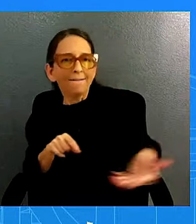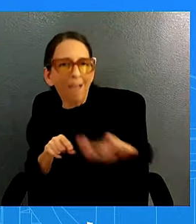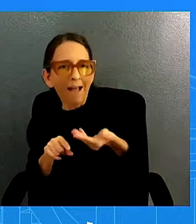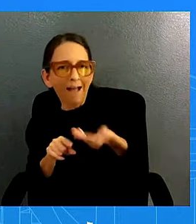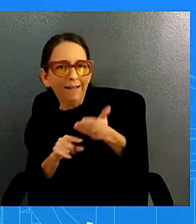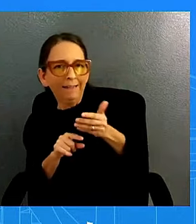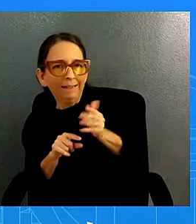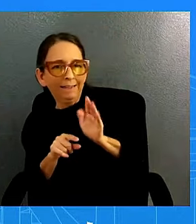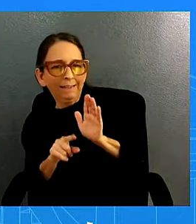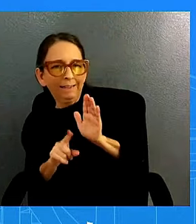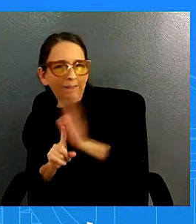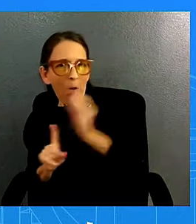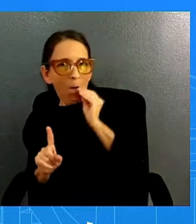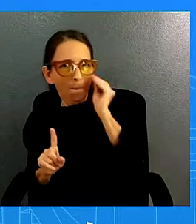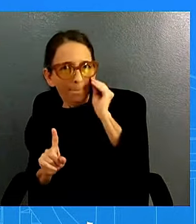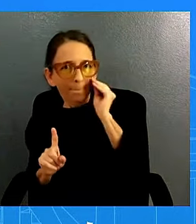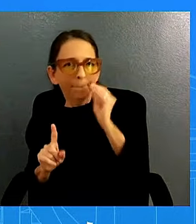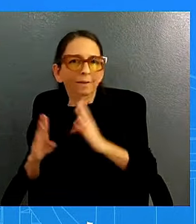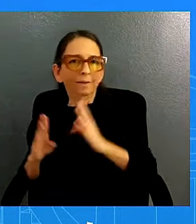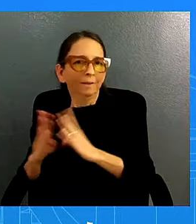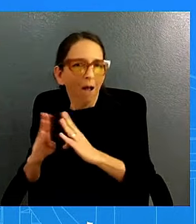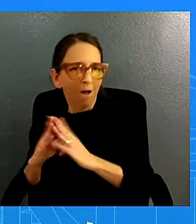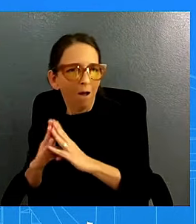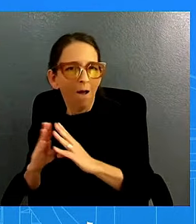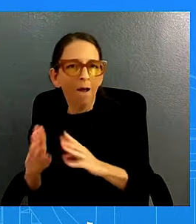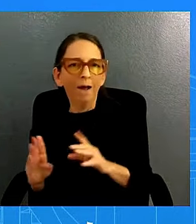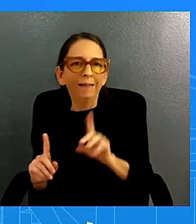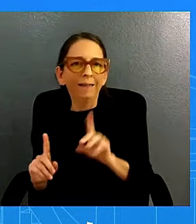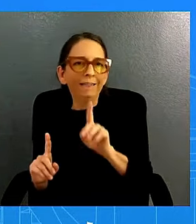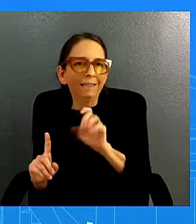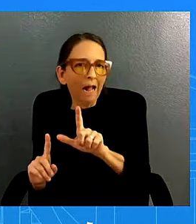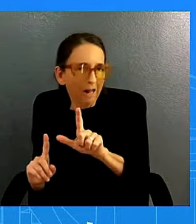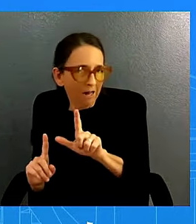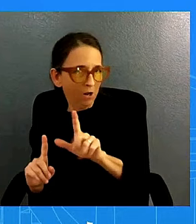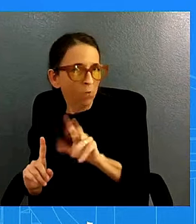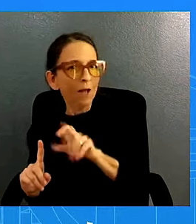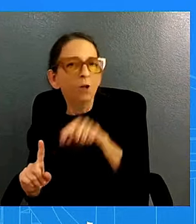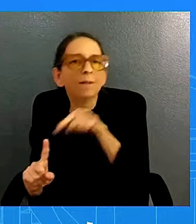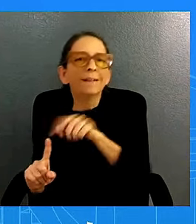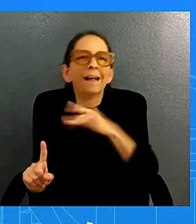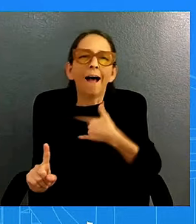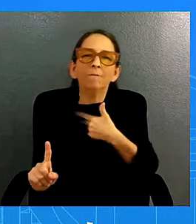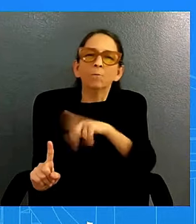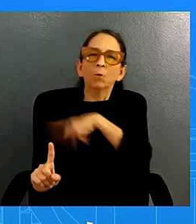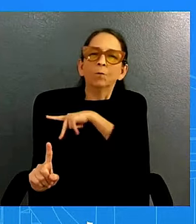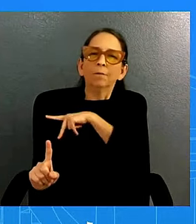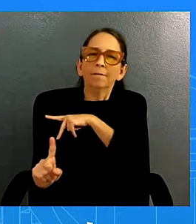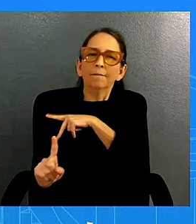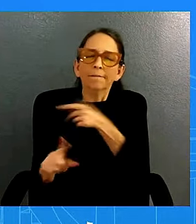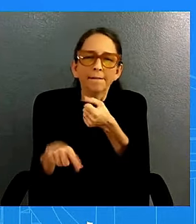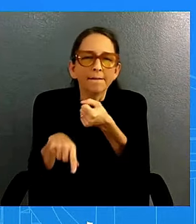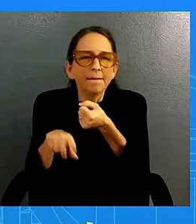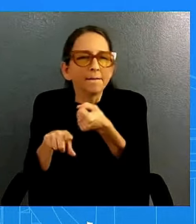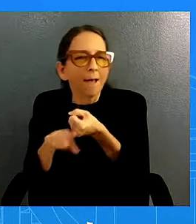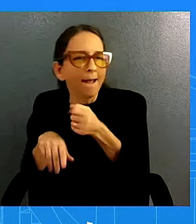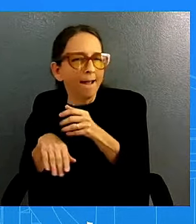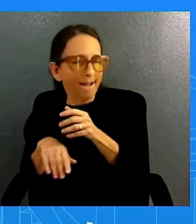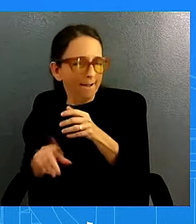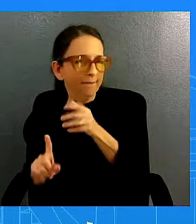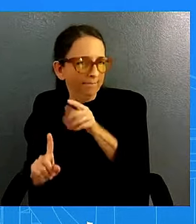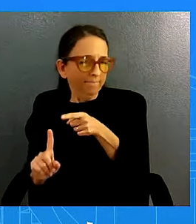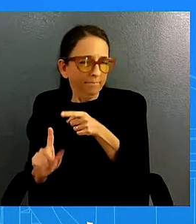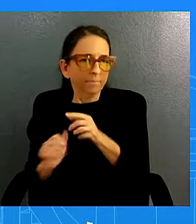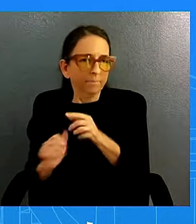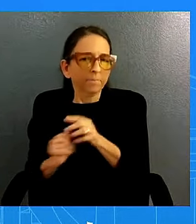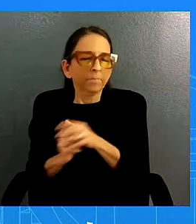it was important for him to have these personal touches it was important to him to do something uh that he hadn't done before